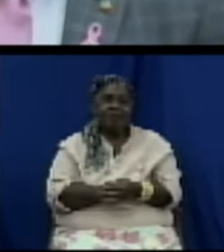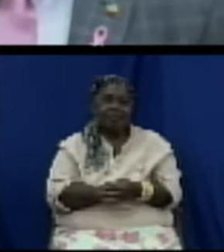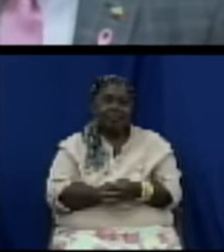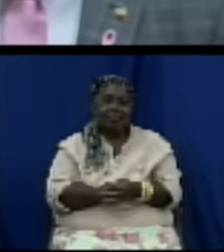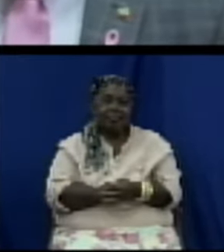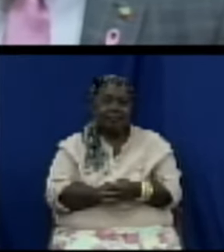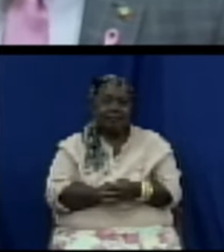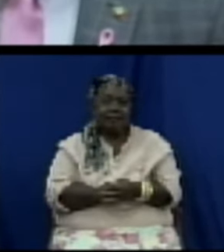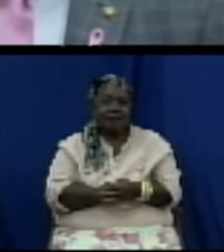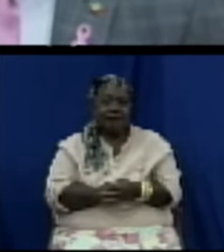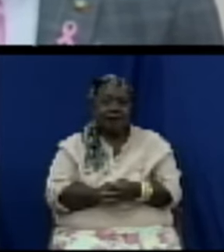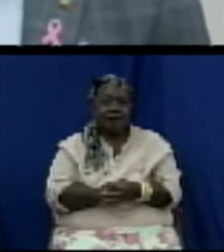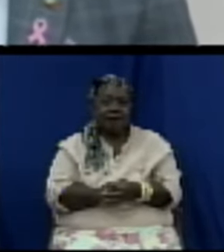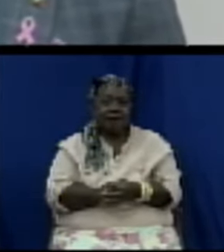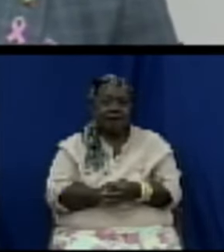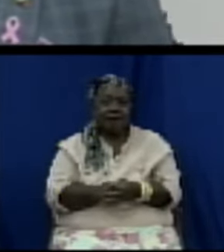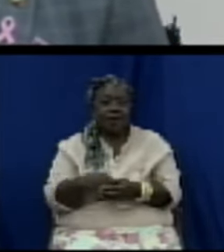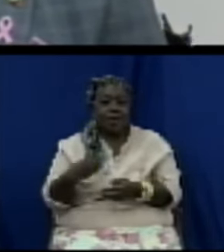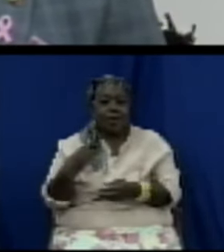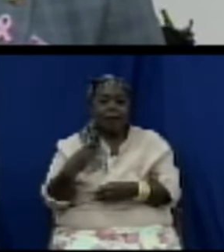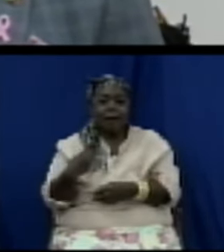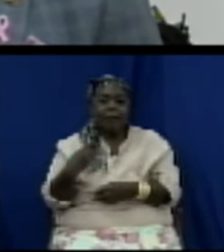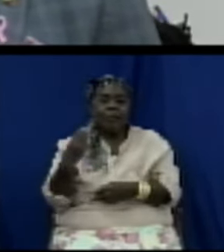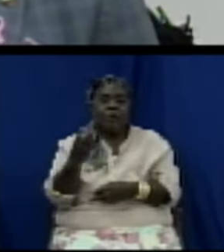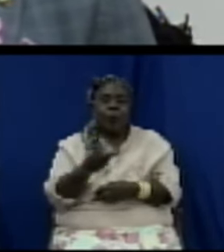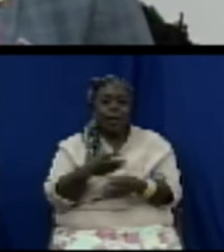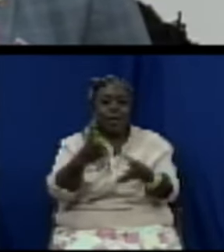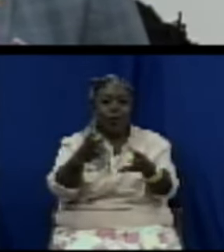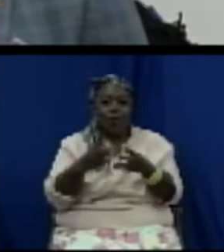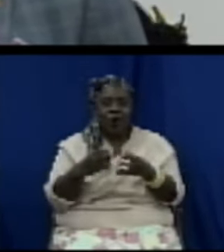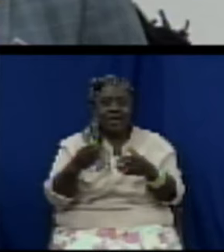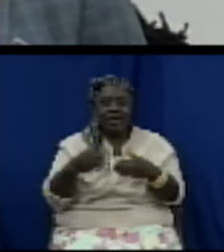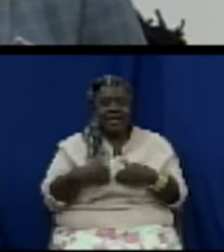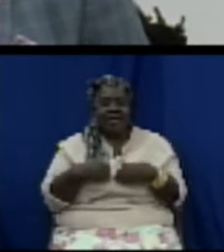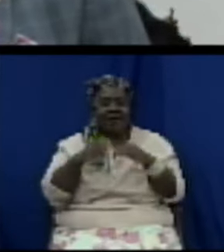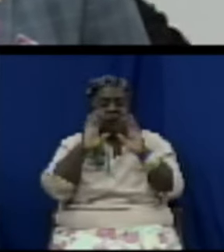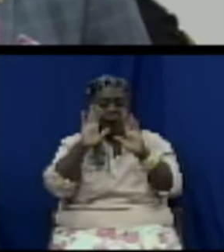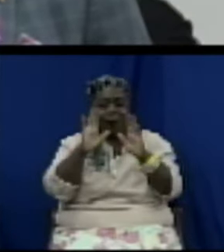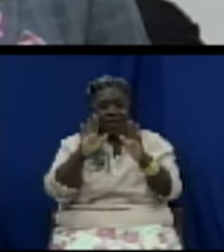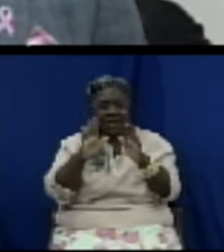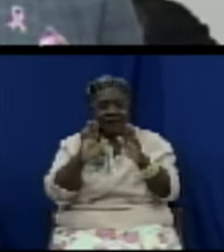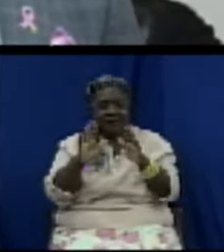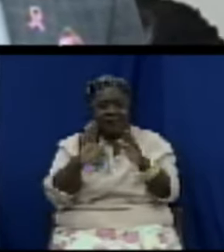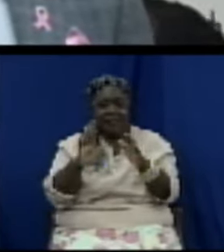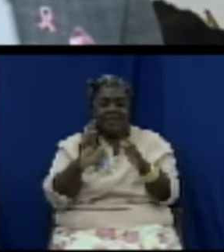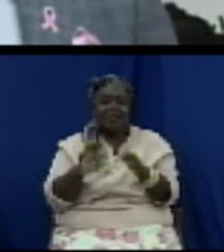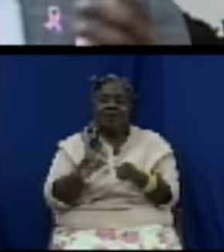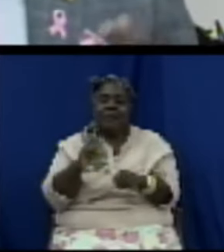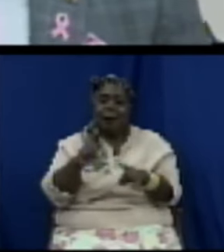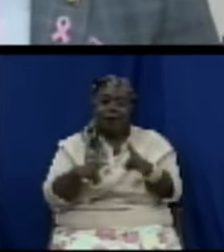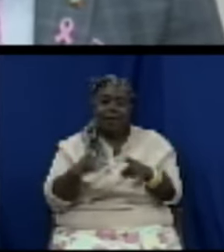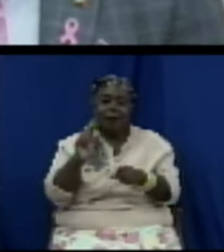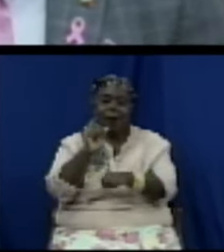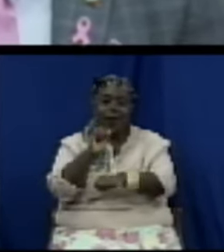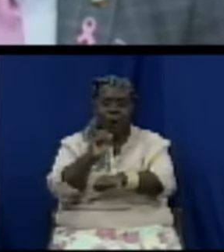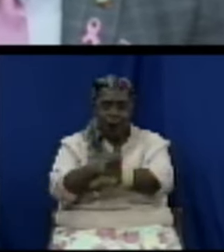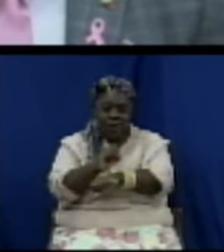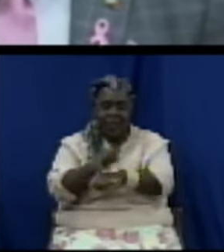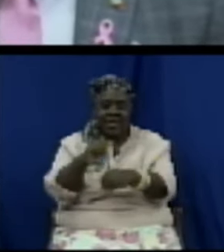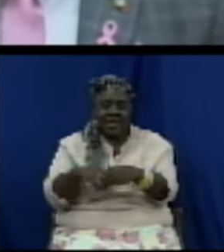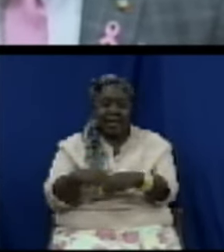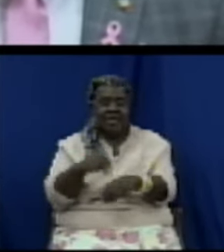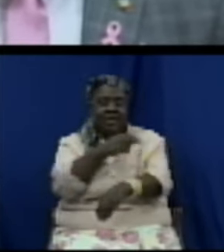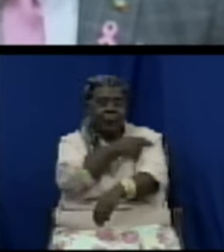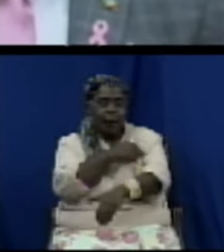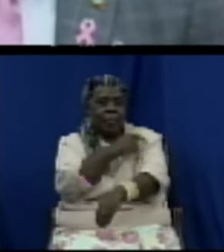sure that we become what we want to come when it comes to the delivery of health. I also want to update the